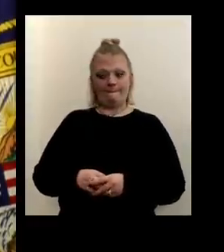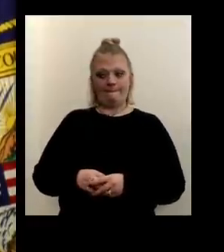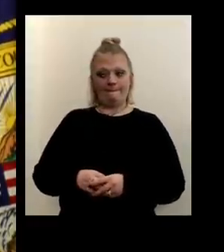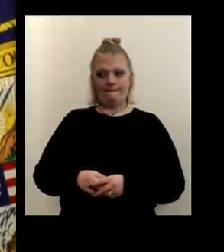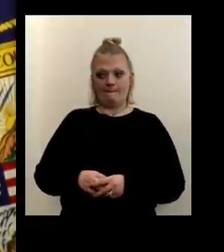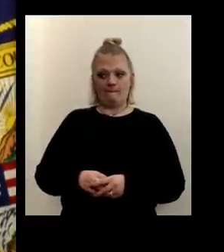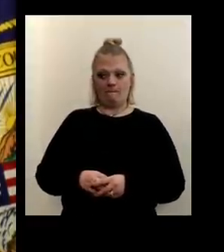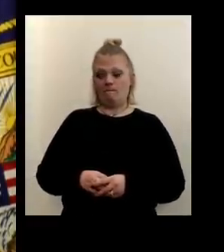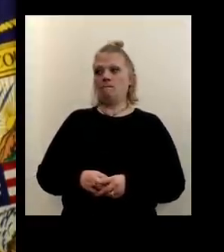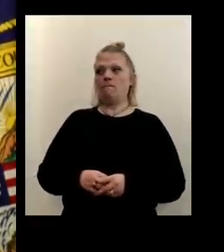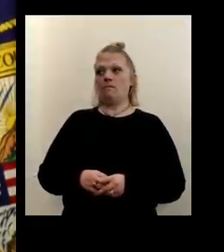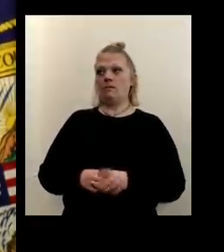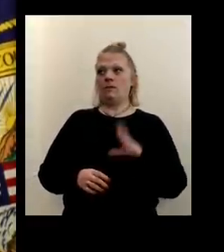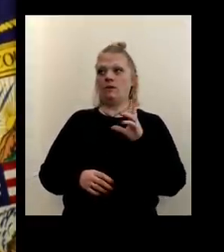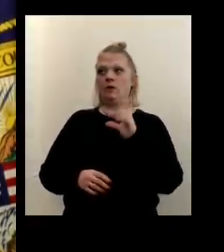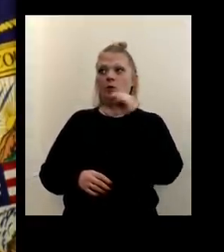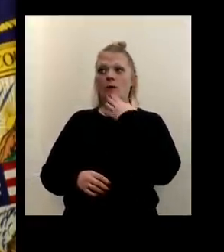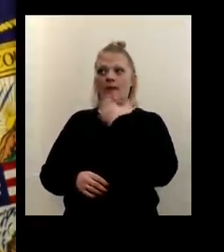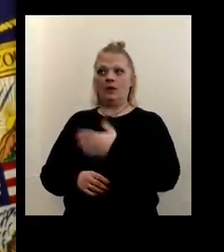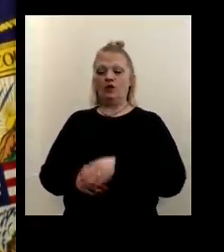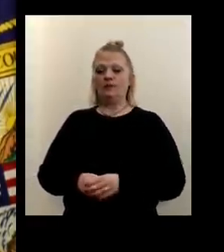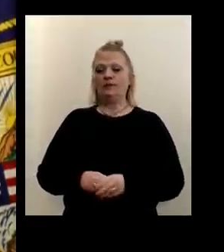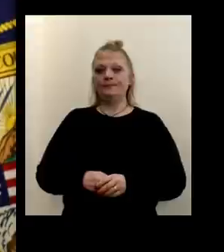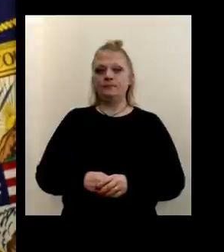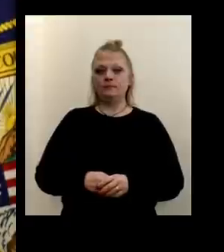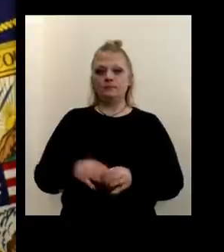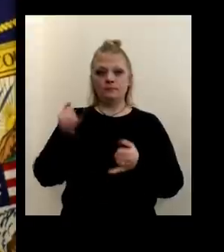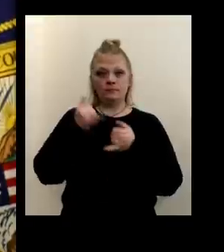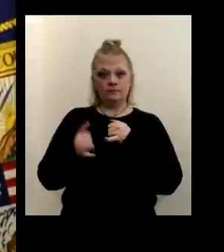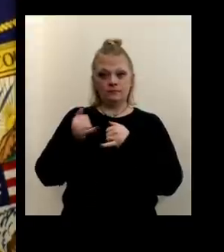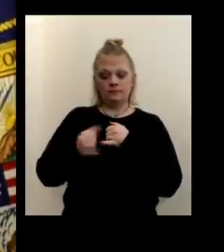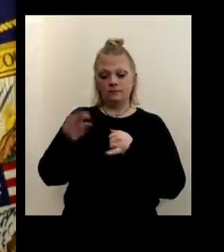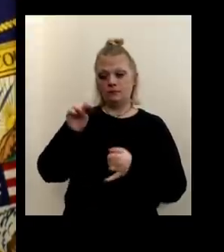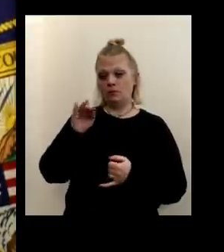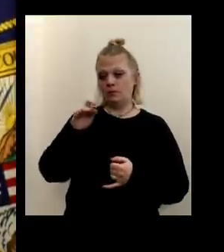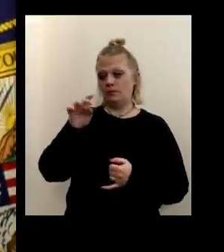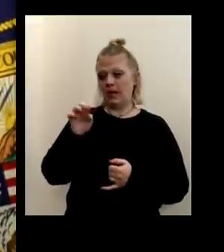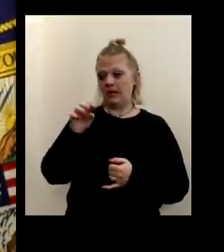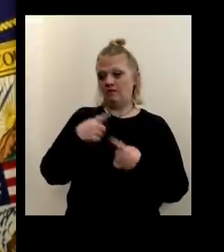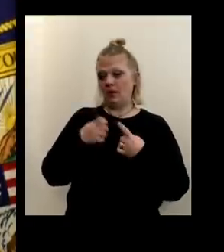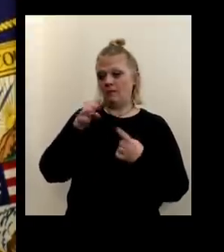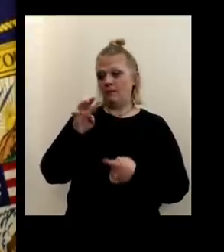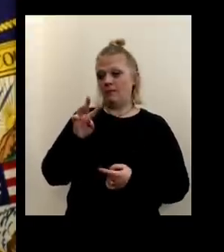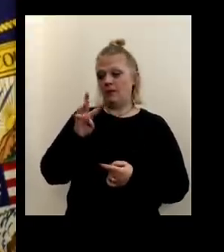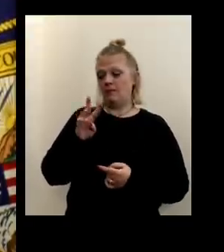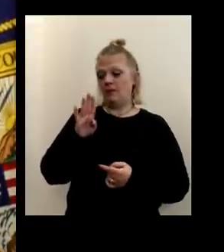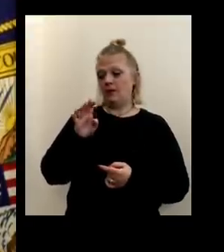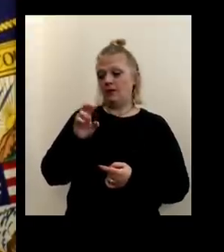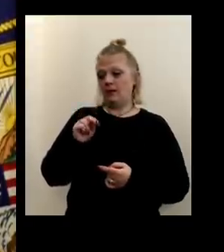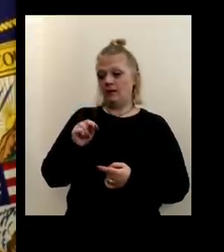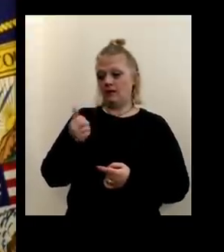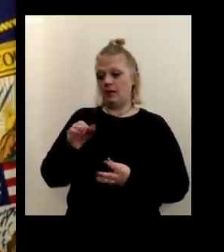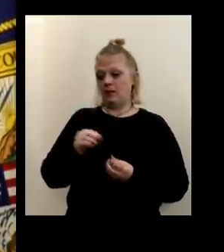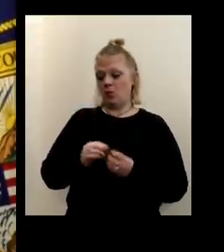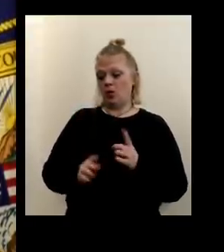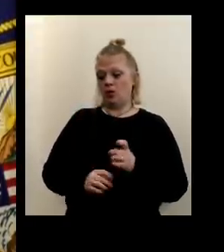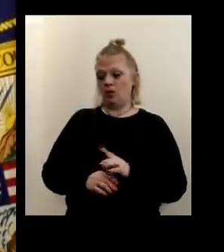I guess not. no, uh, thanks Mark. Okay. And our final question goes to Mike Baggerman from WBN. Michael, do have any more questions?